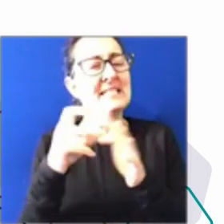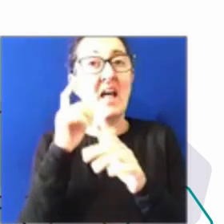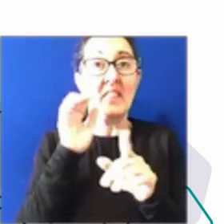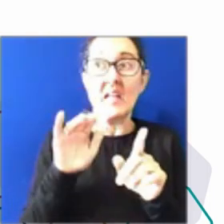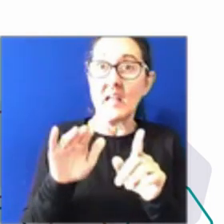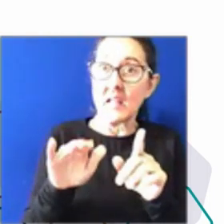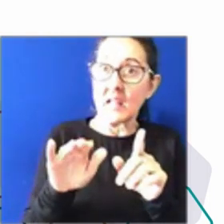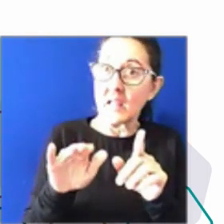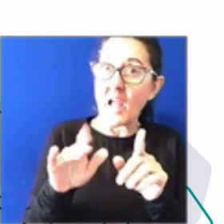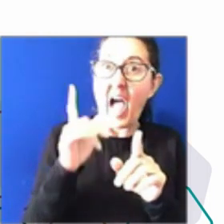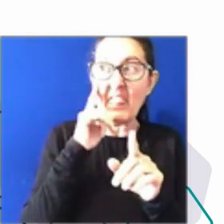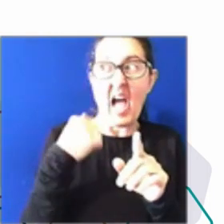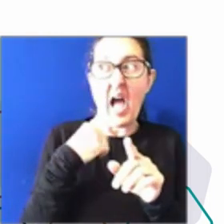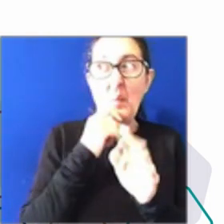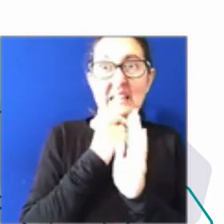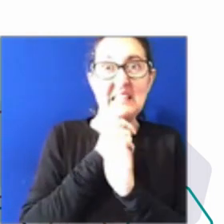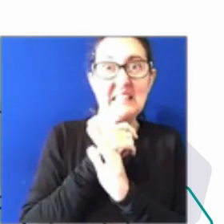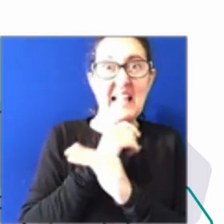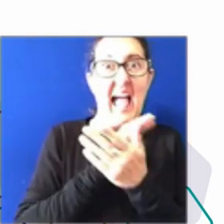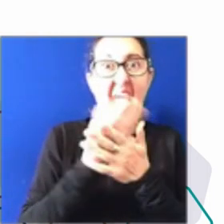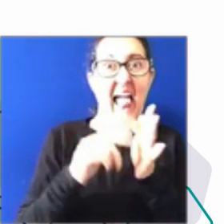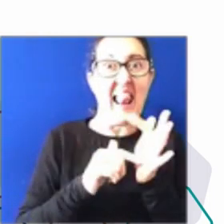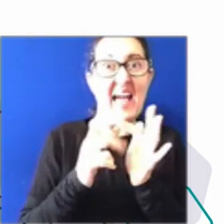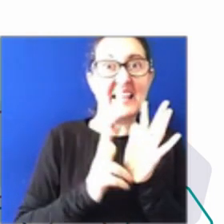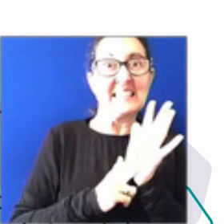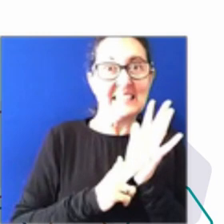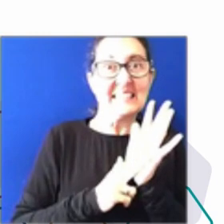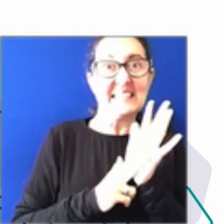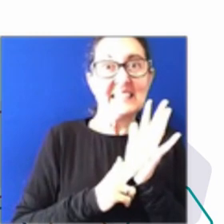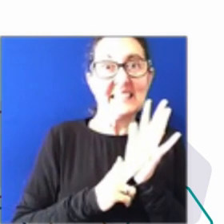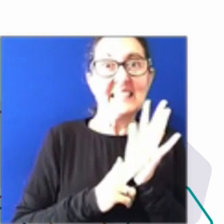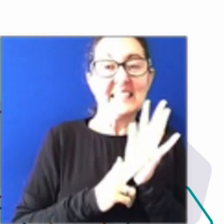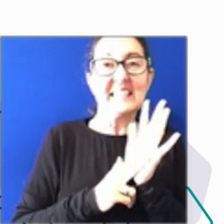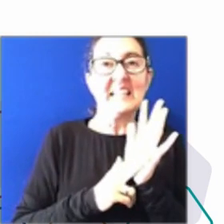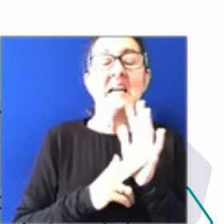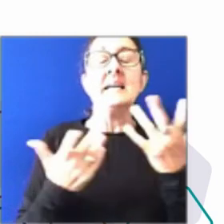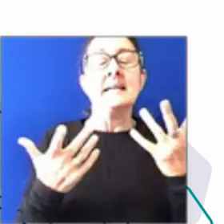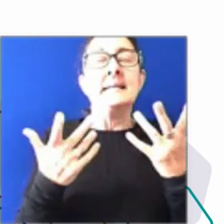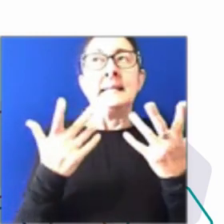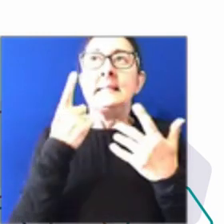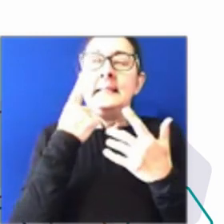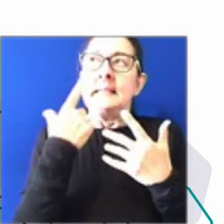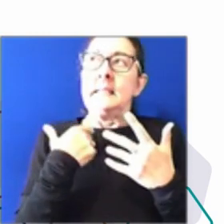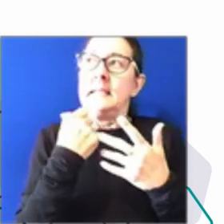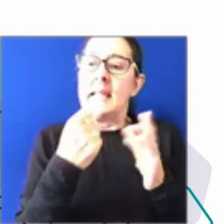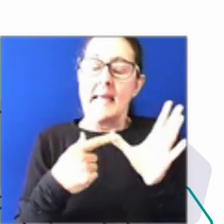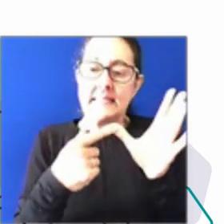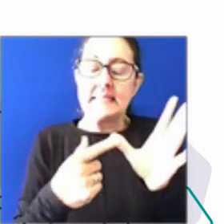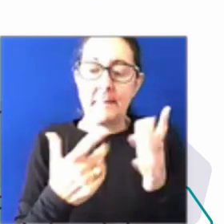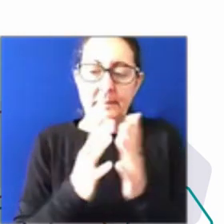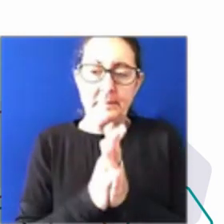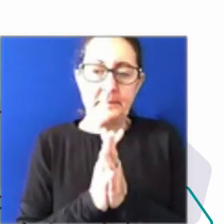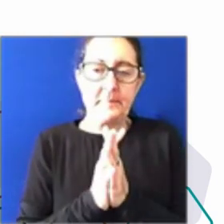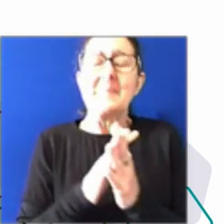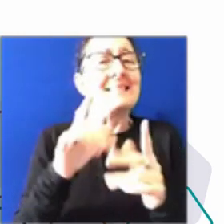I think we can all answer it. It's hard. One of the things that I've learned is an